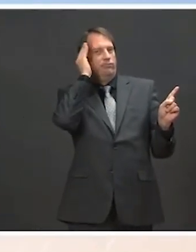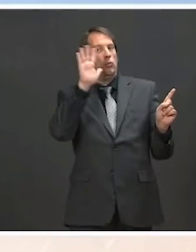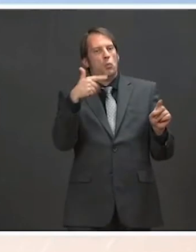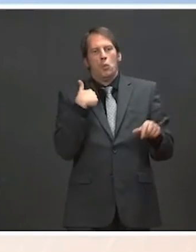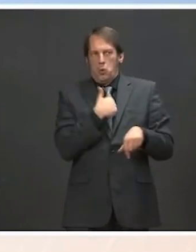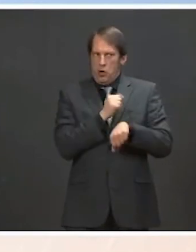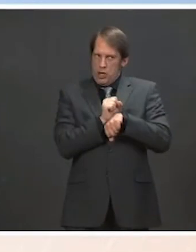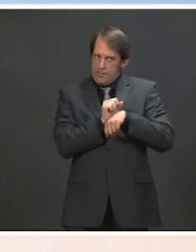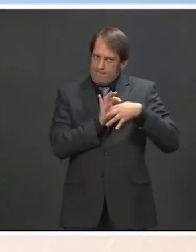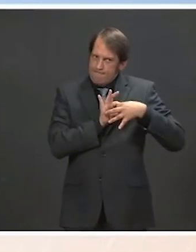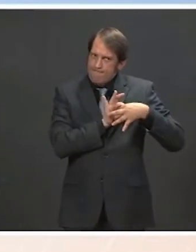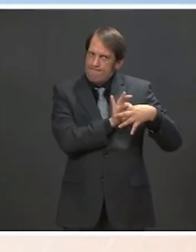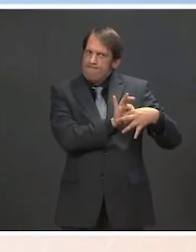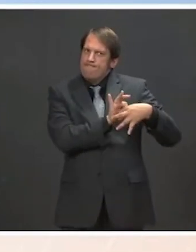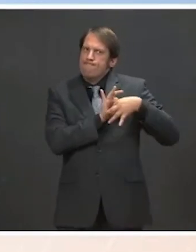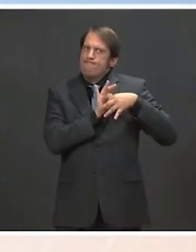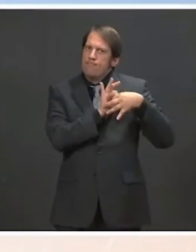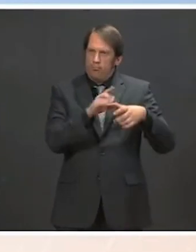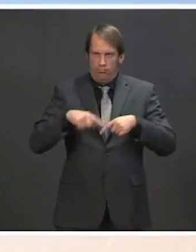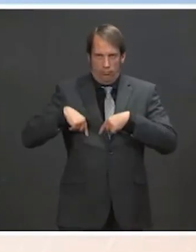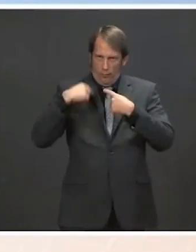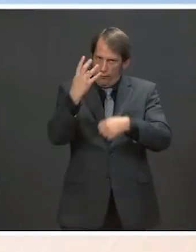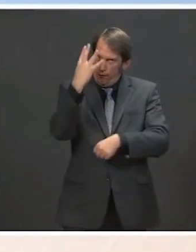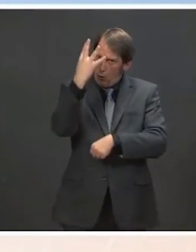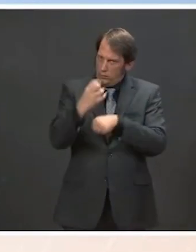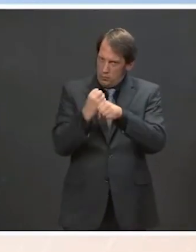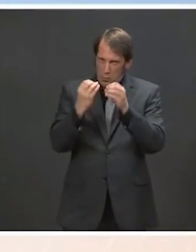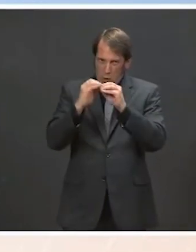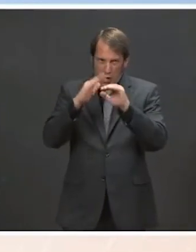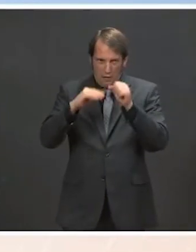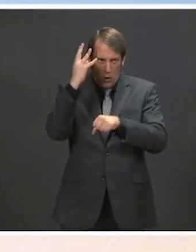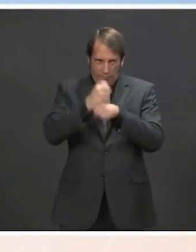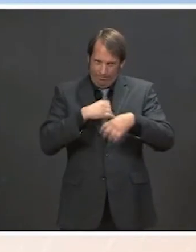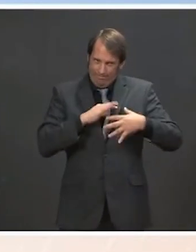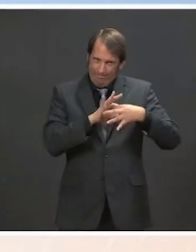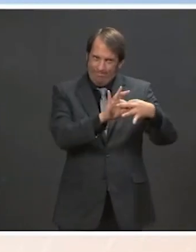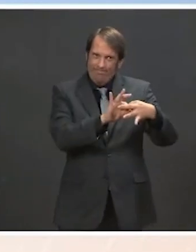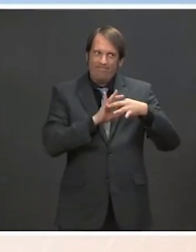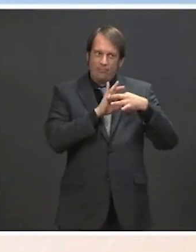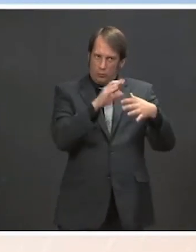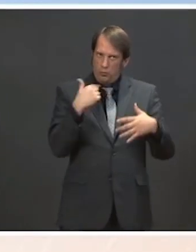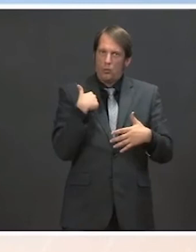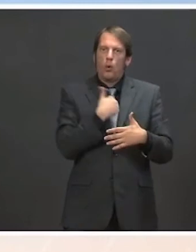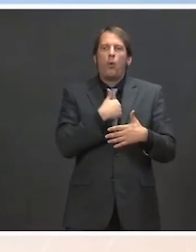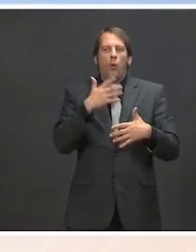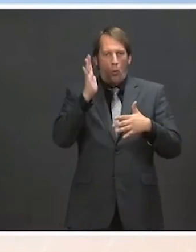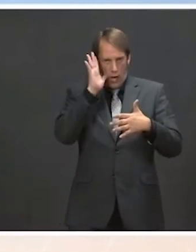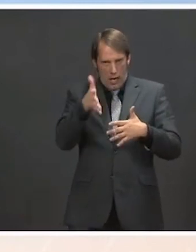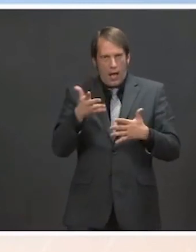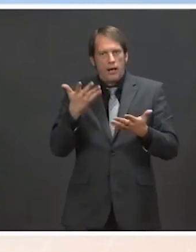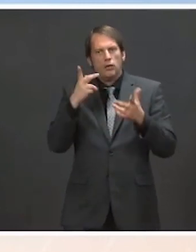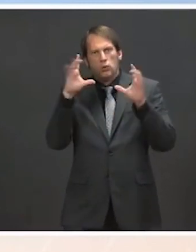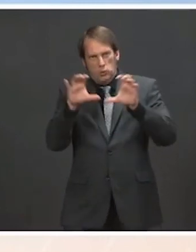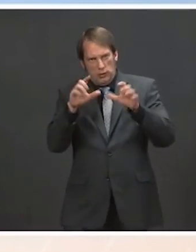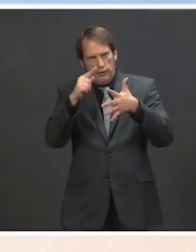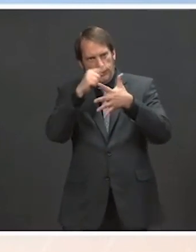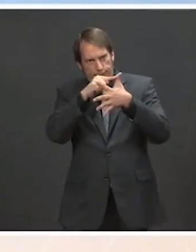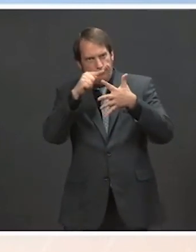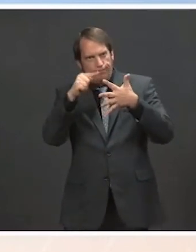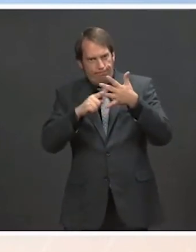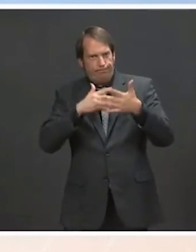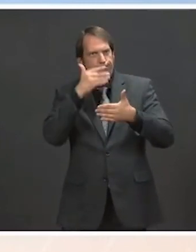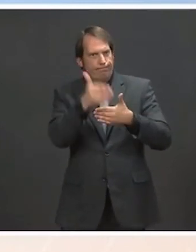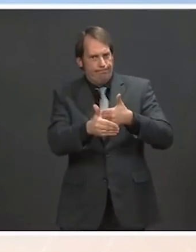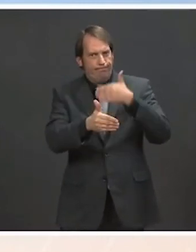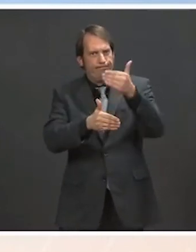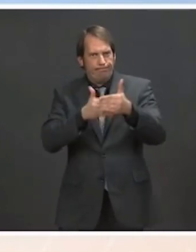last four years, that we are focused on taking steps to invest in and improve our economic competition here at home. Those are all steps we're